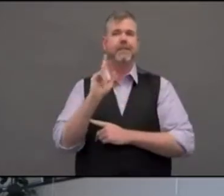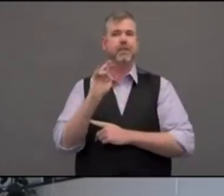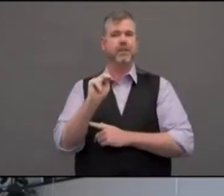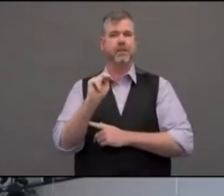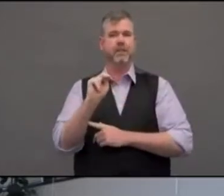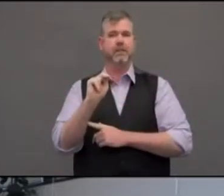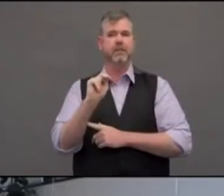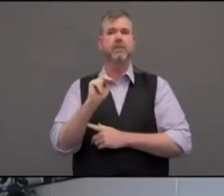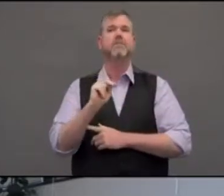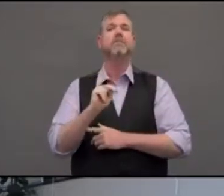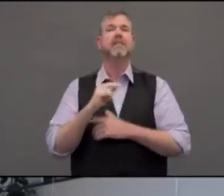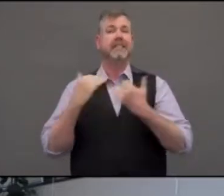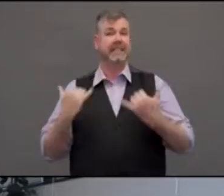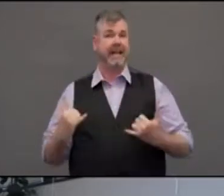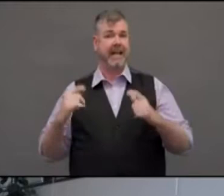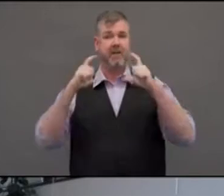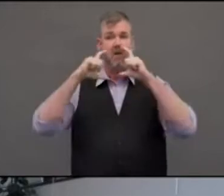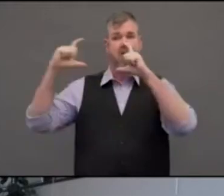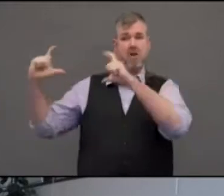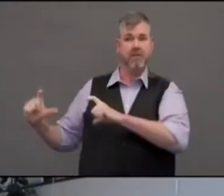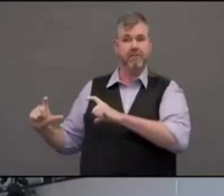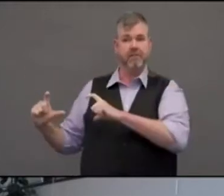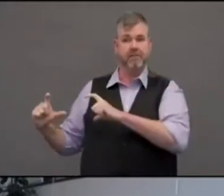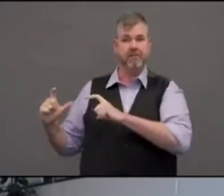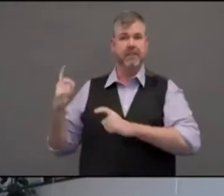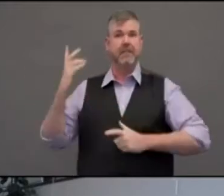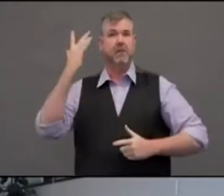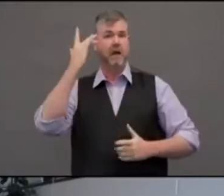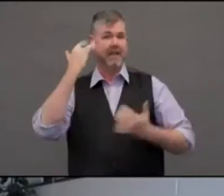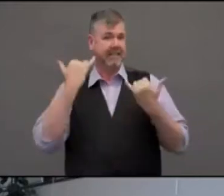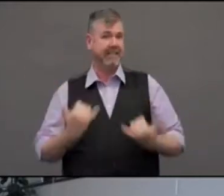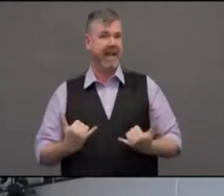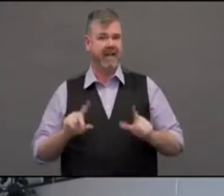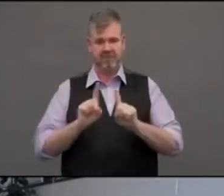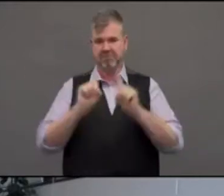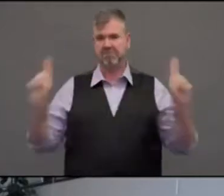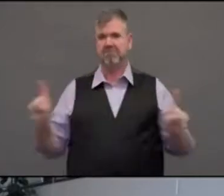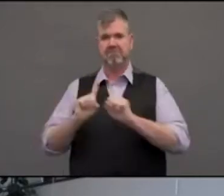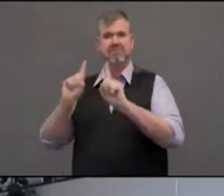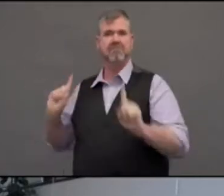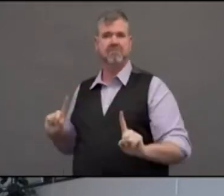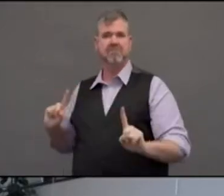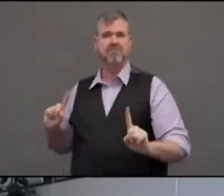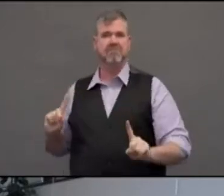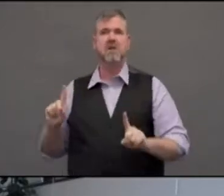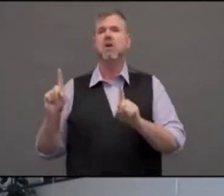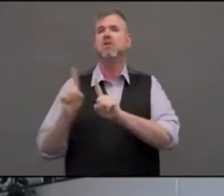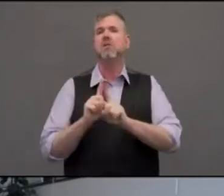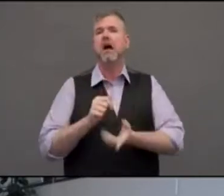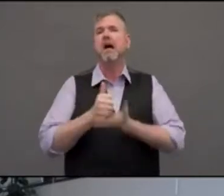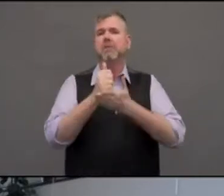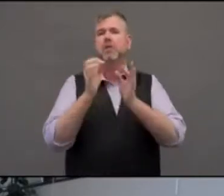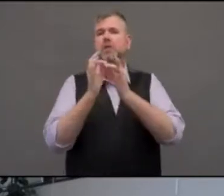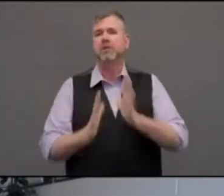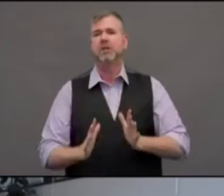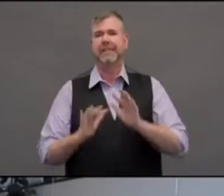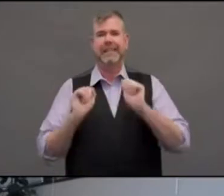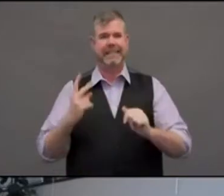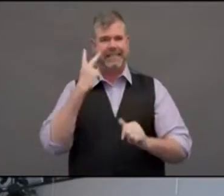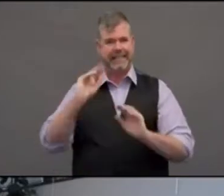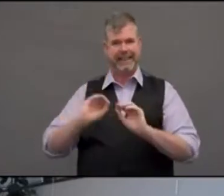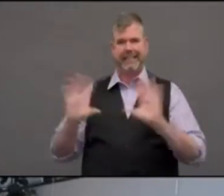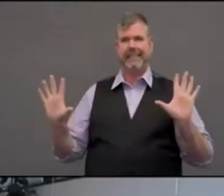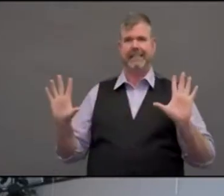mask because we are practicing social distancing and also to aid our sign language interpreter so that they can see what we are saying.